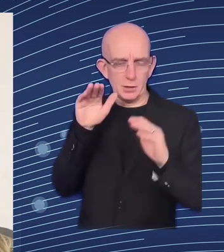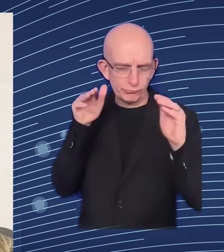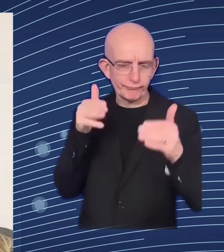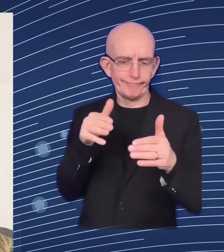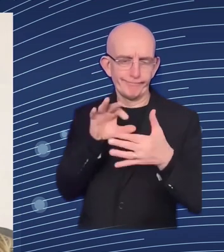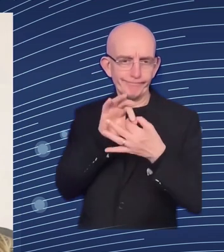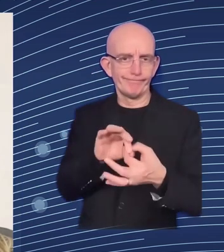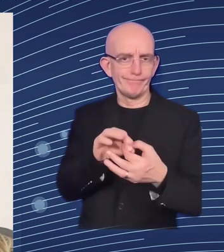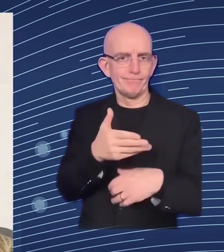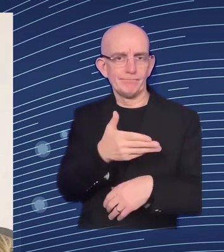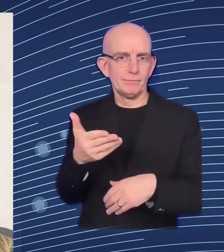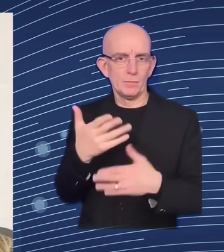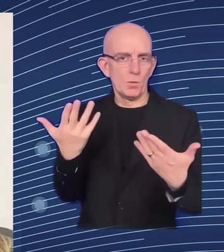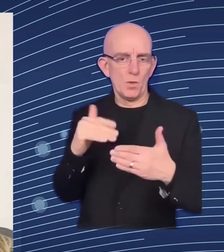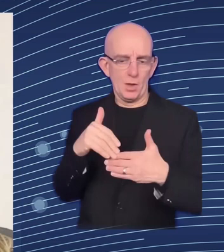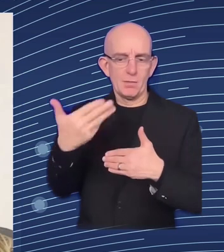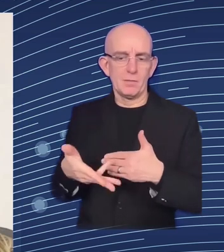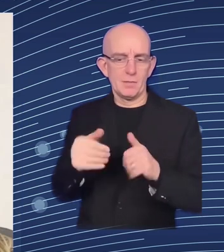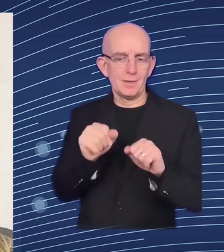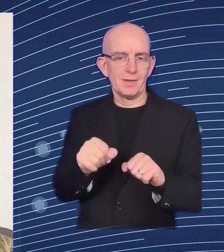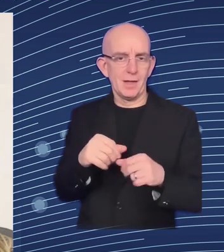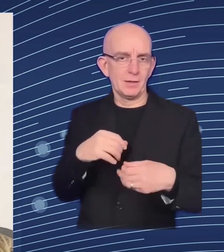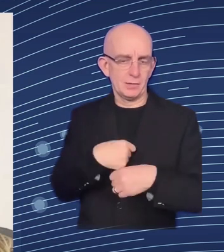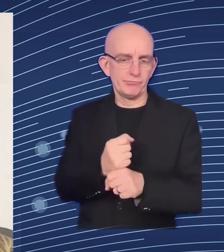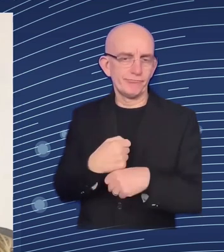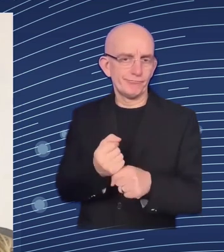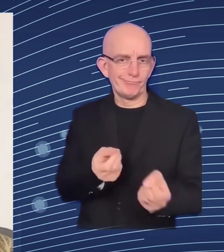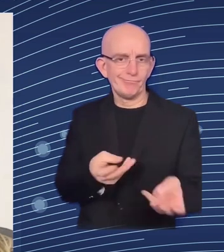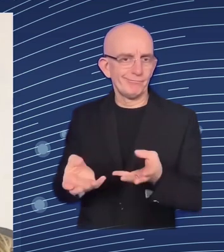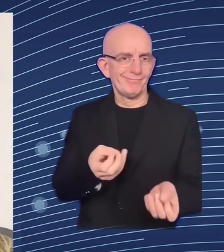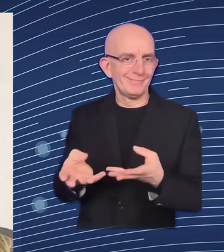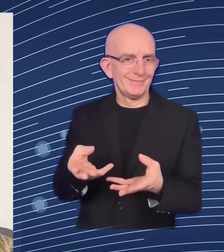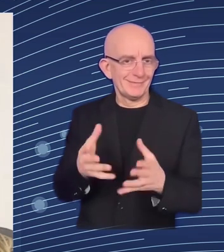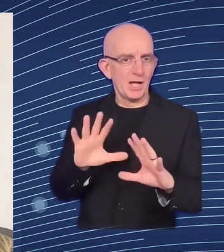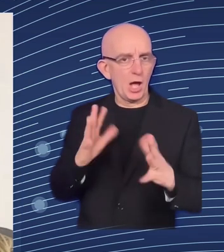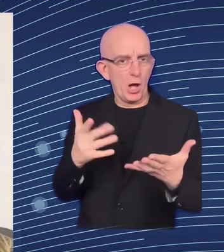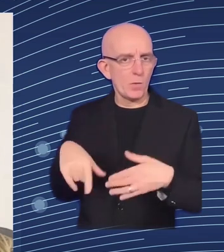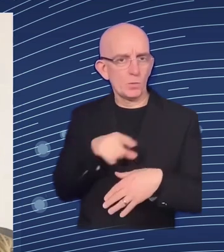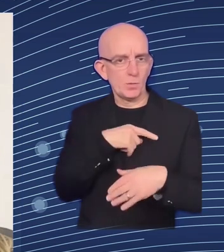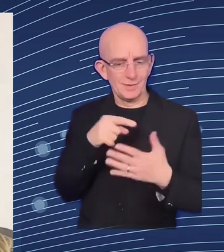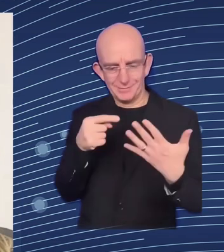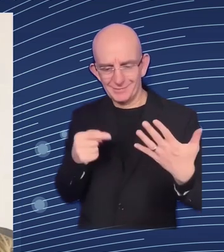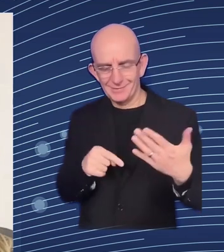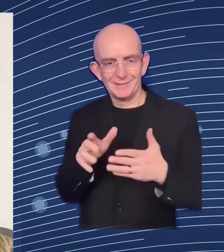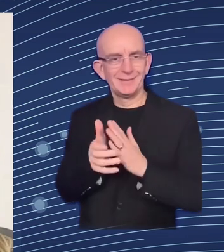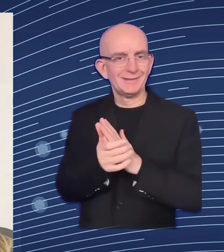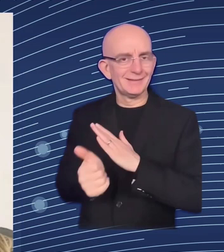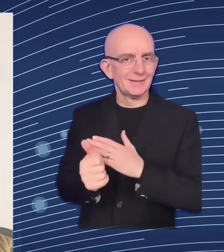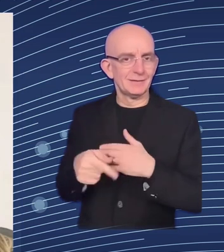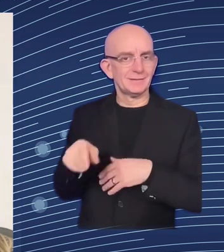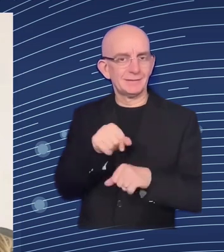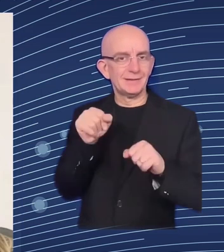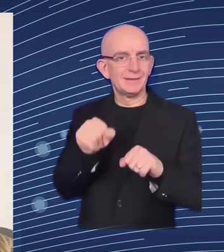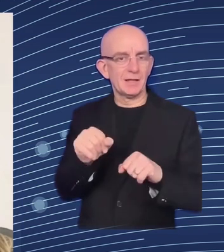uh deliver sustainable um um growth for ukraine um the focus on on economic recovery um